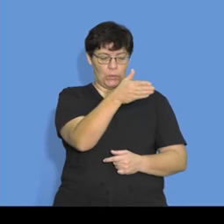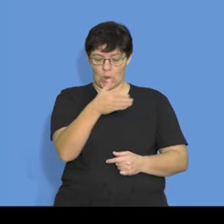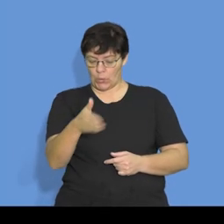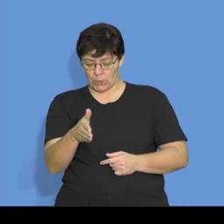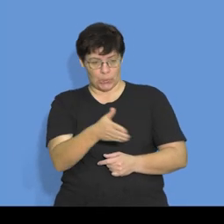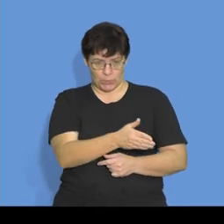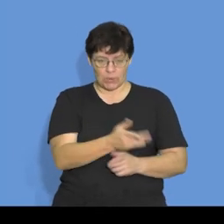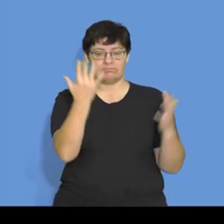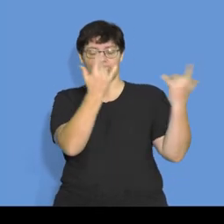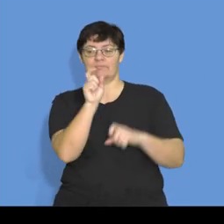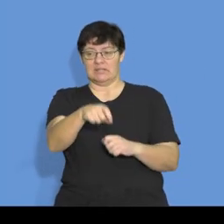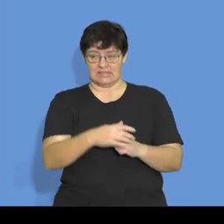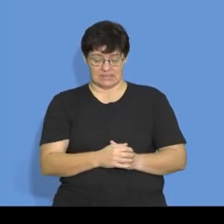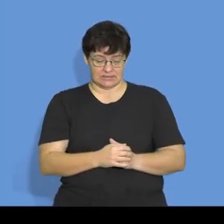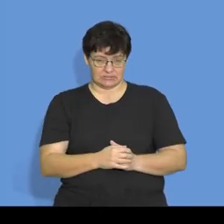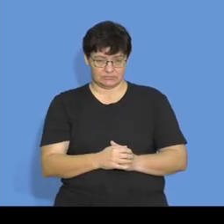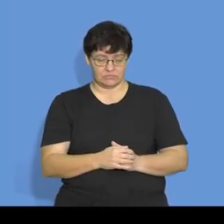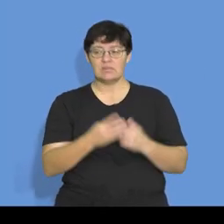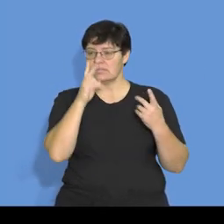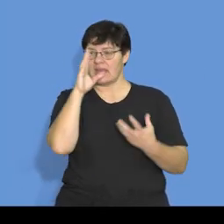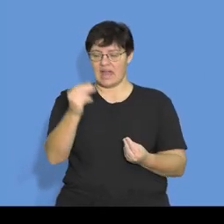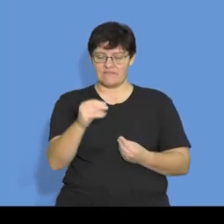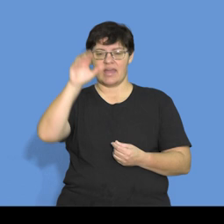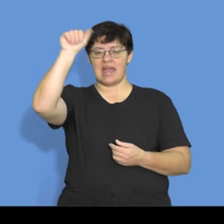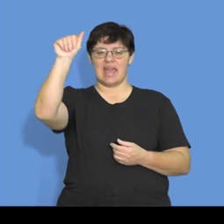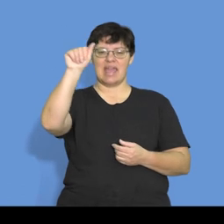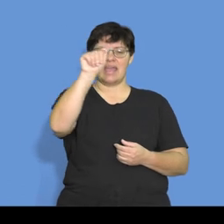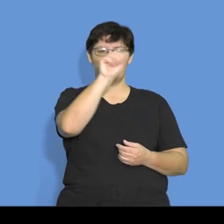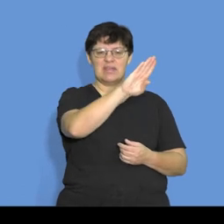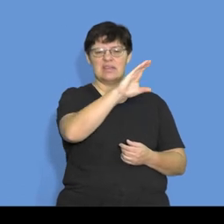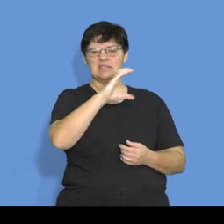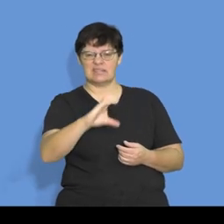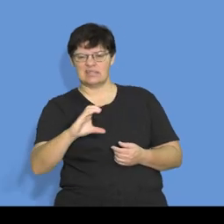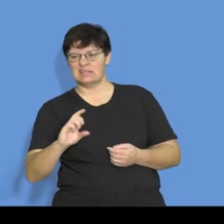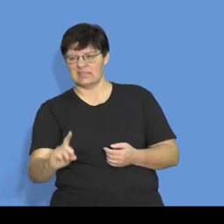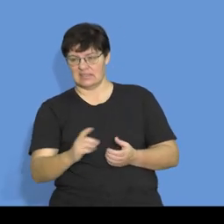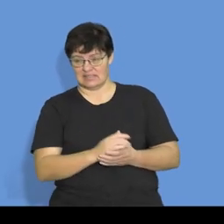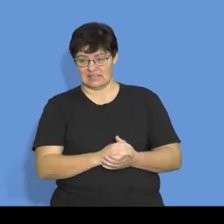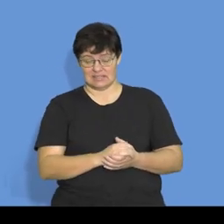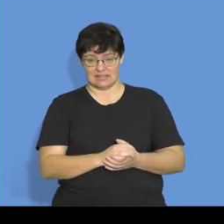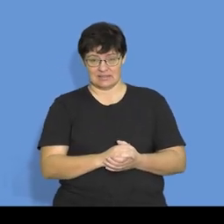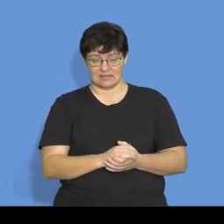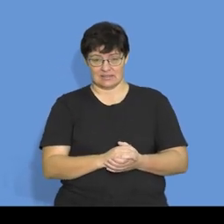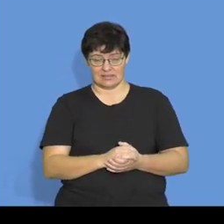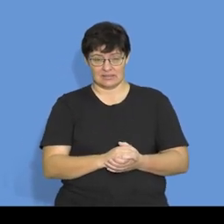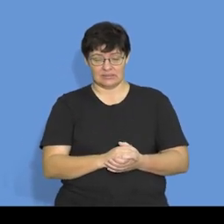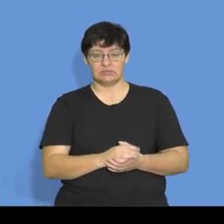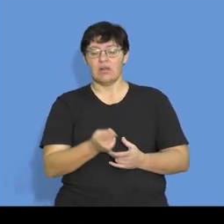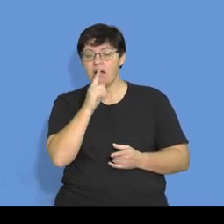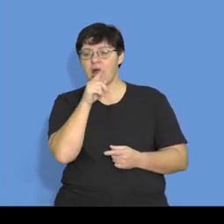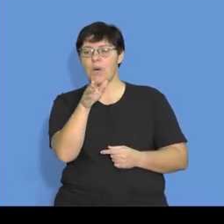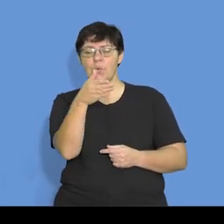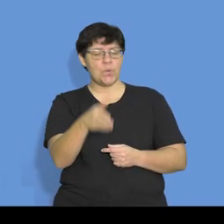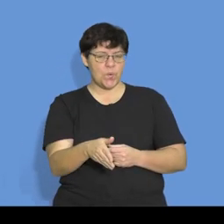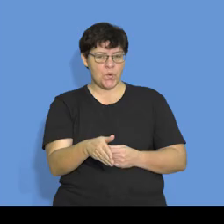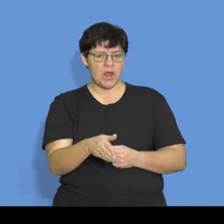it and see, there's my cash budget. As you can see, there are missing figures. Now, just before we go into the missing figures, just to